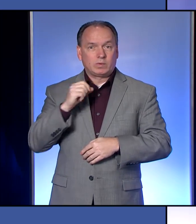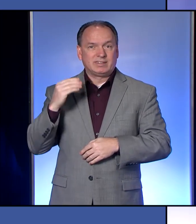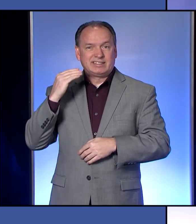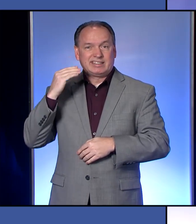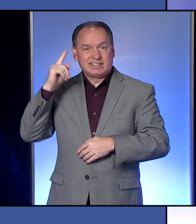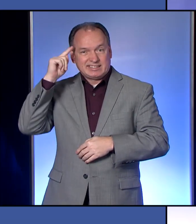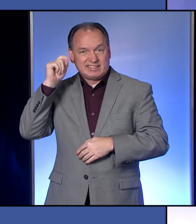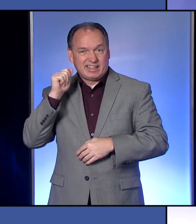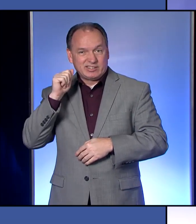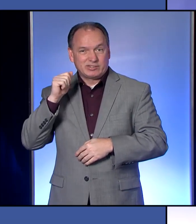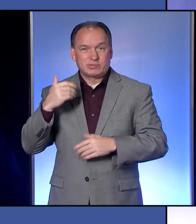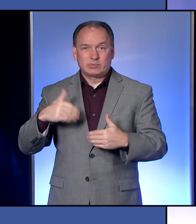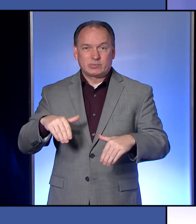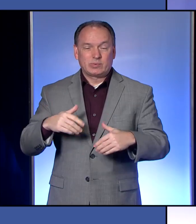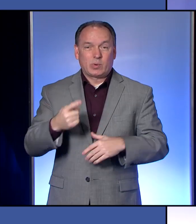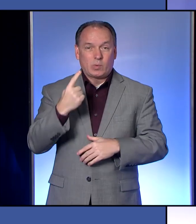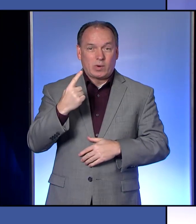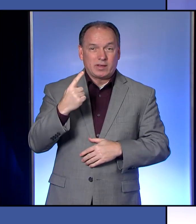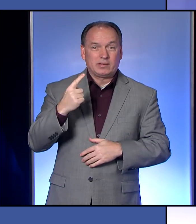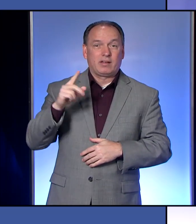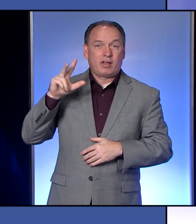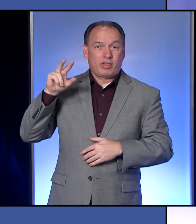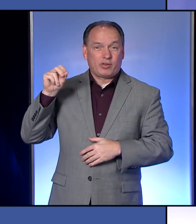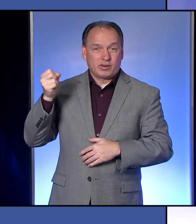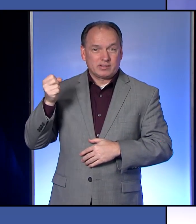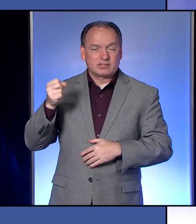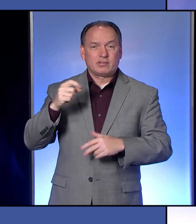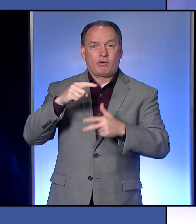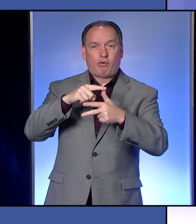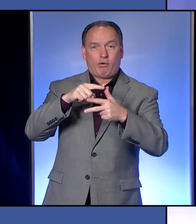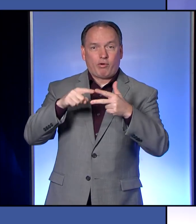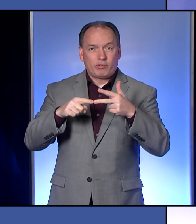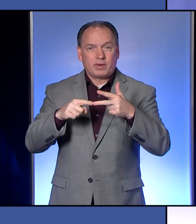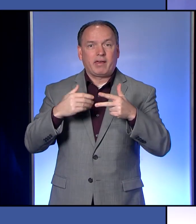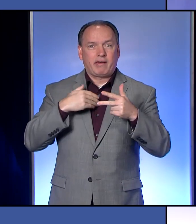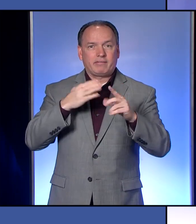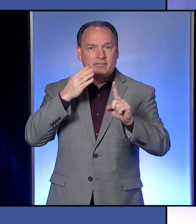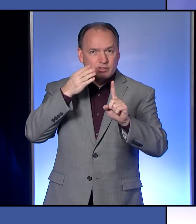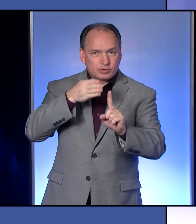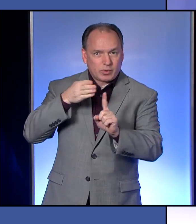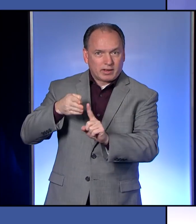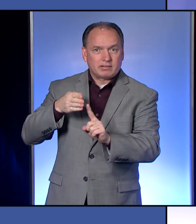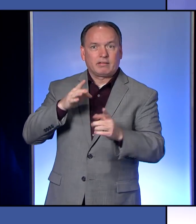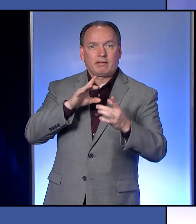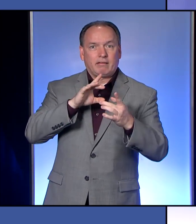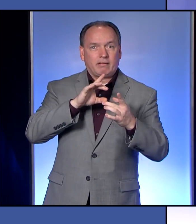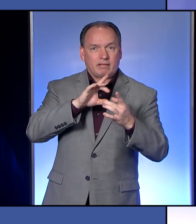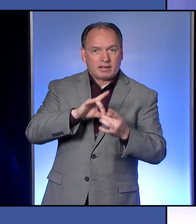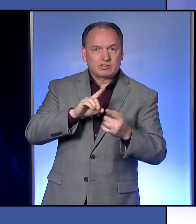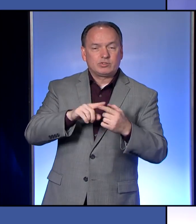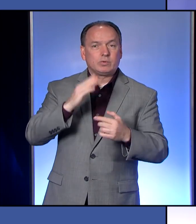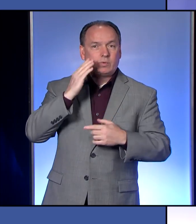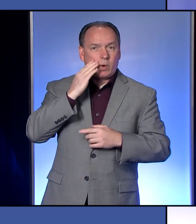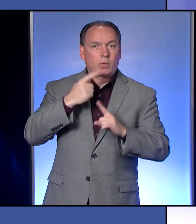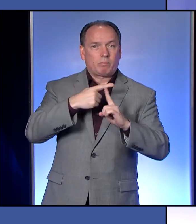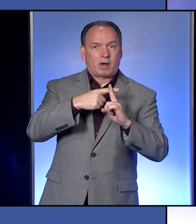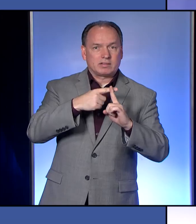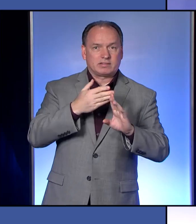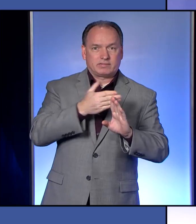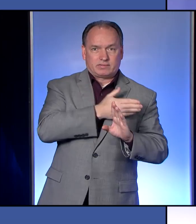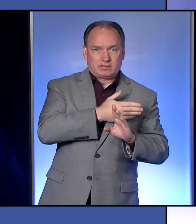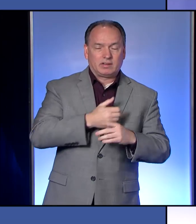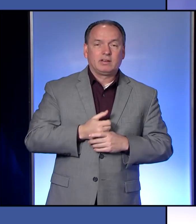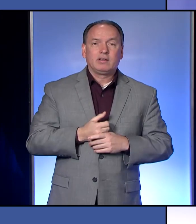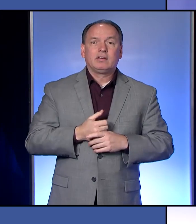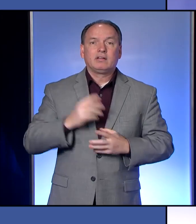and one is in their 30s. All three have connections to known positives. This has